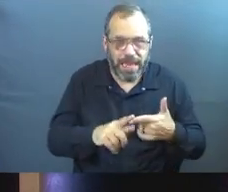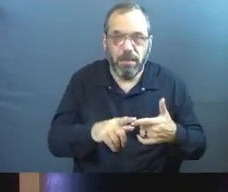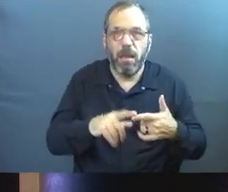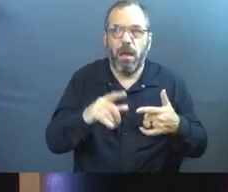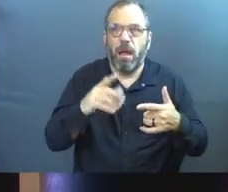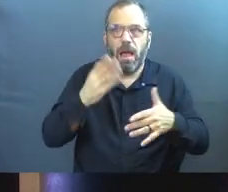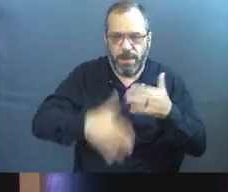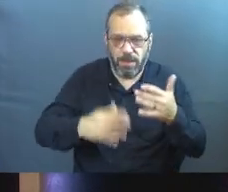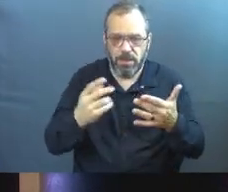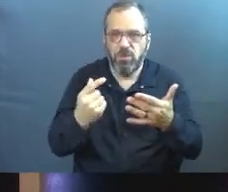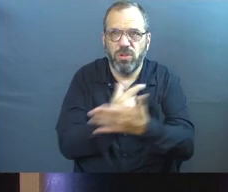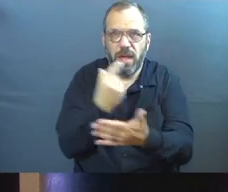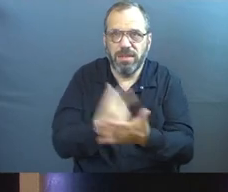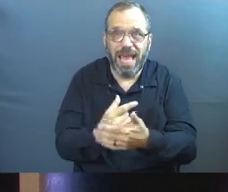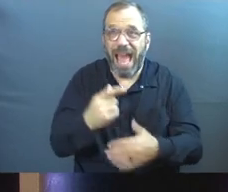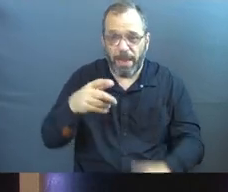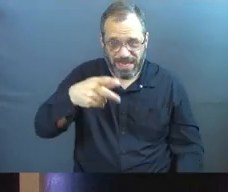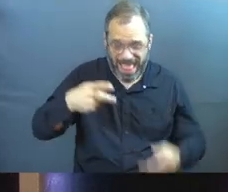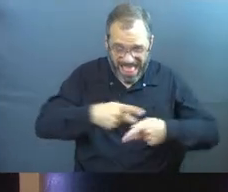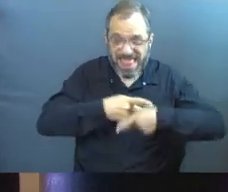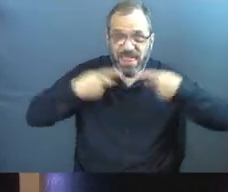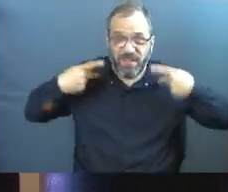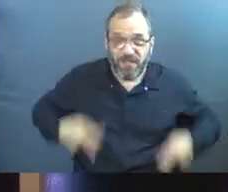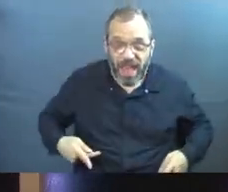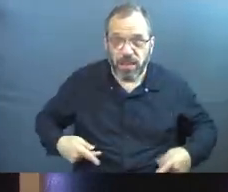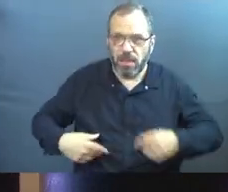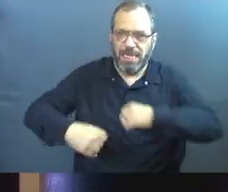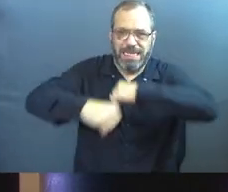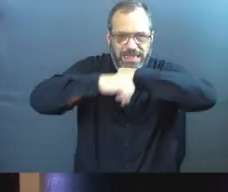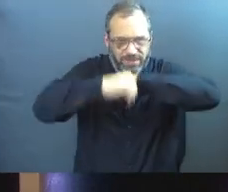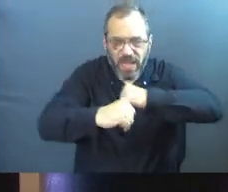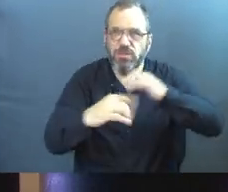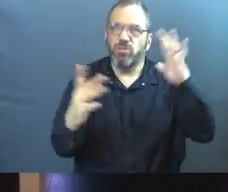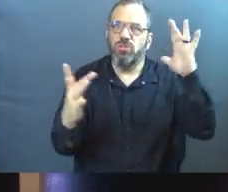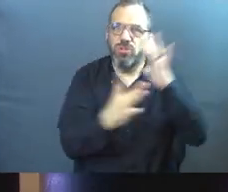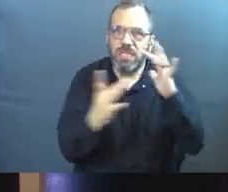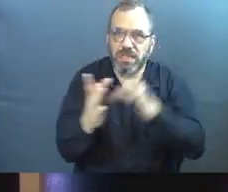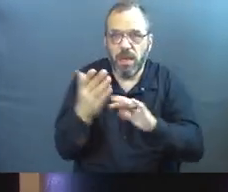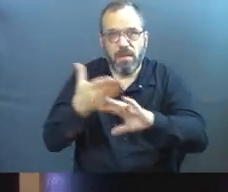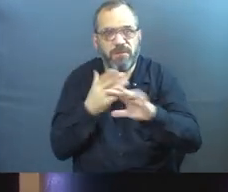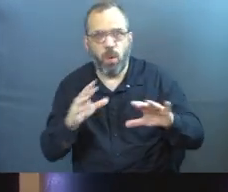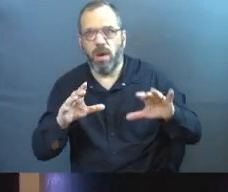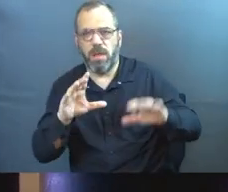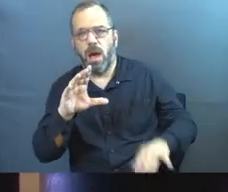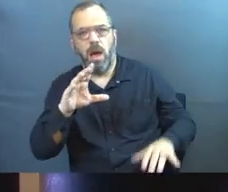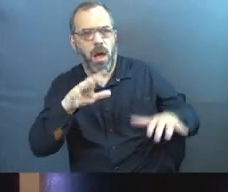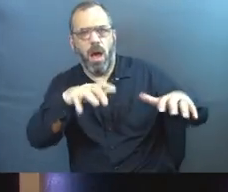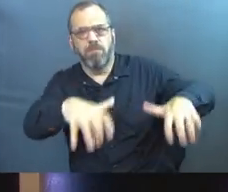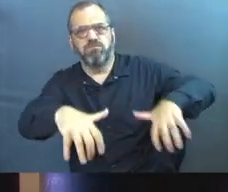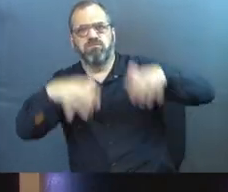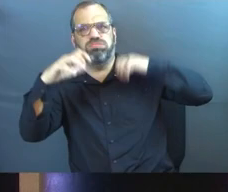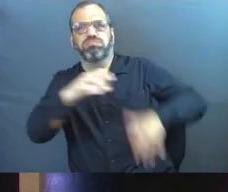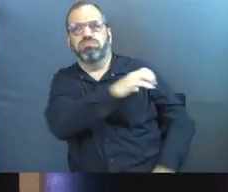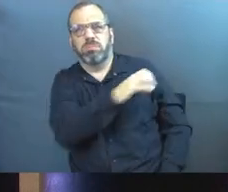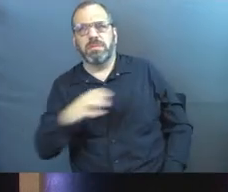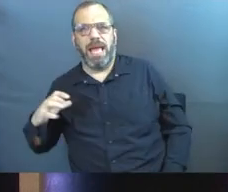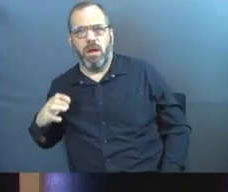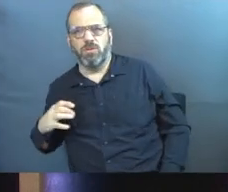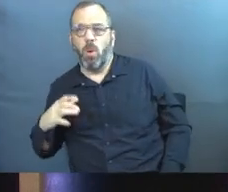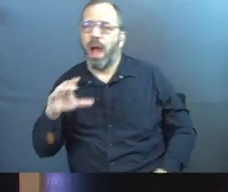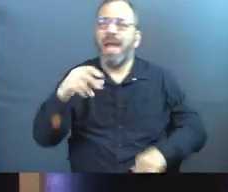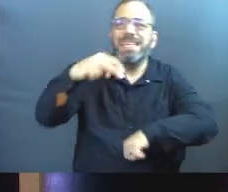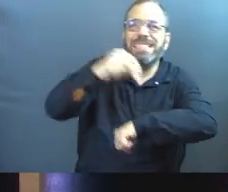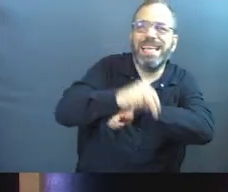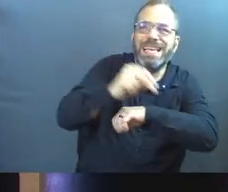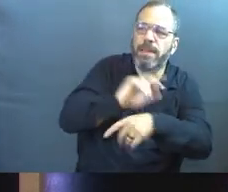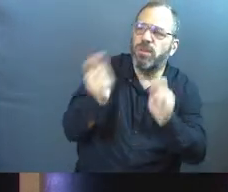to the end of the gospels and Nicodemus, the Pharisee, is defending Jesus before the Sanhedrin. Obviously, he's had a change of